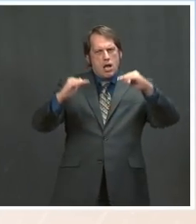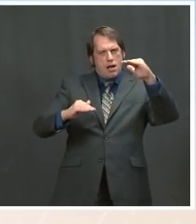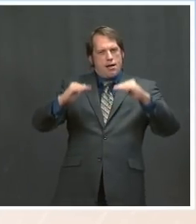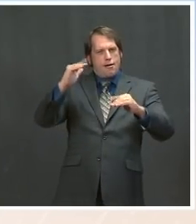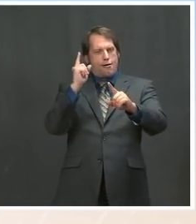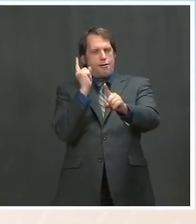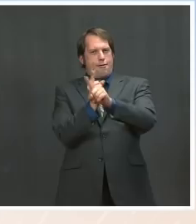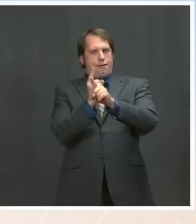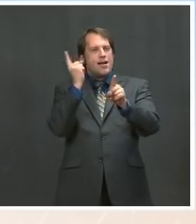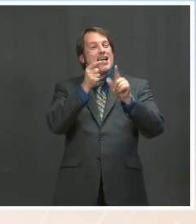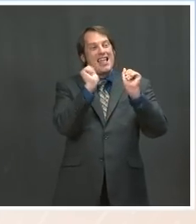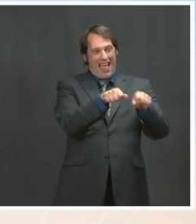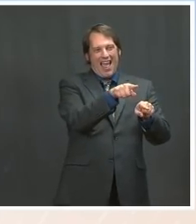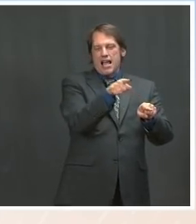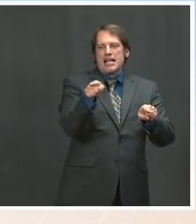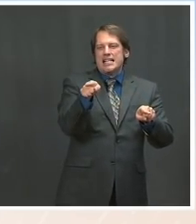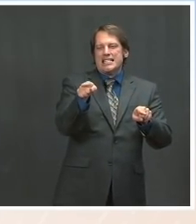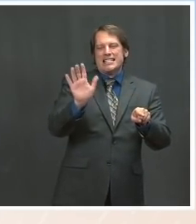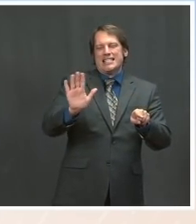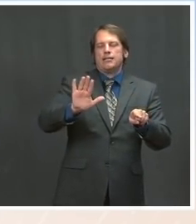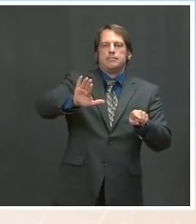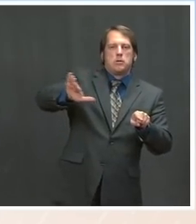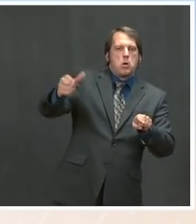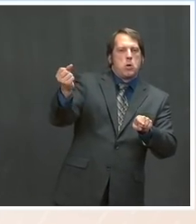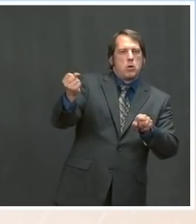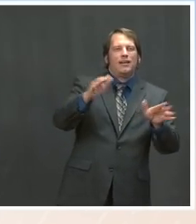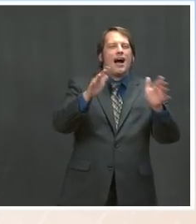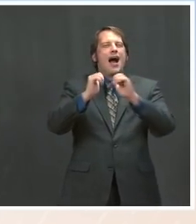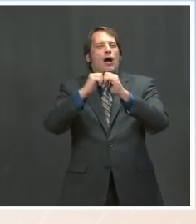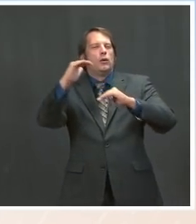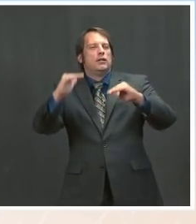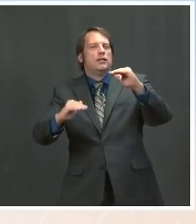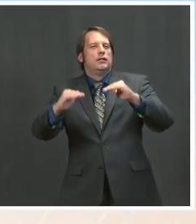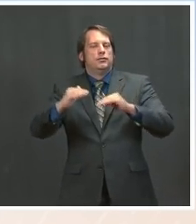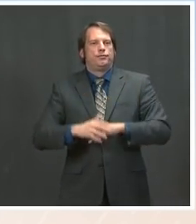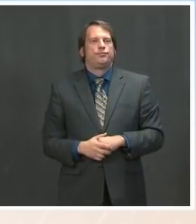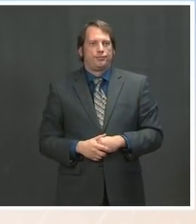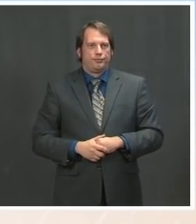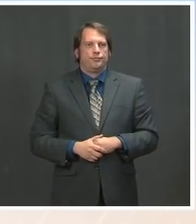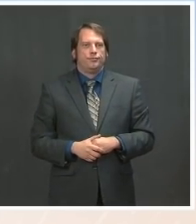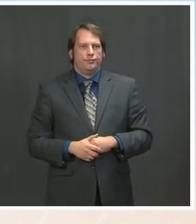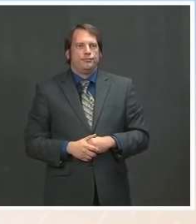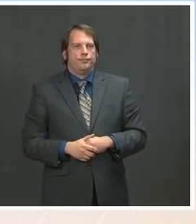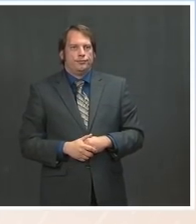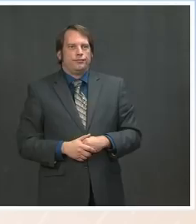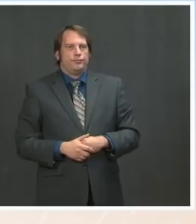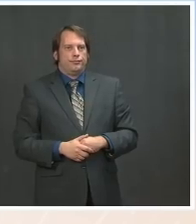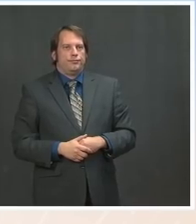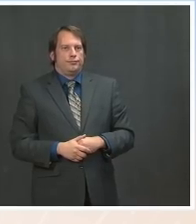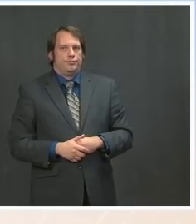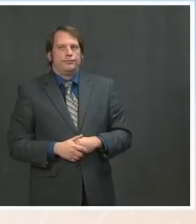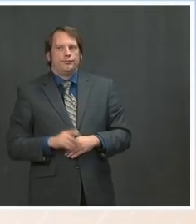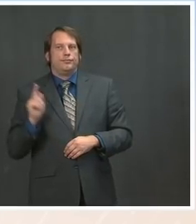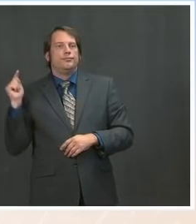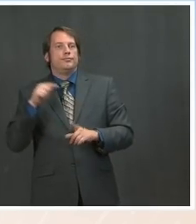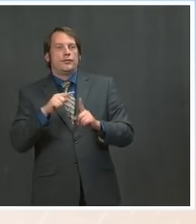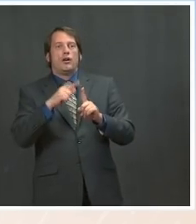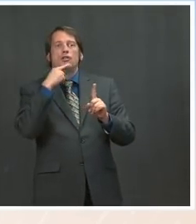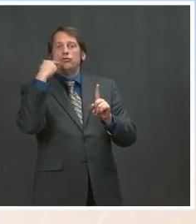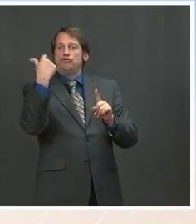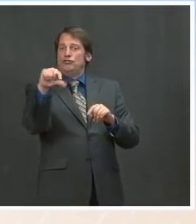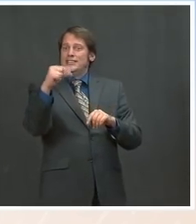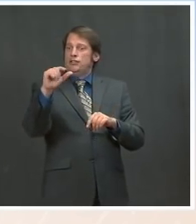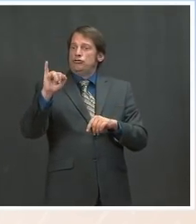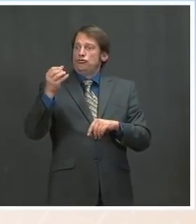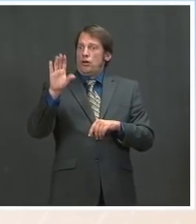green jobs are jobs, right? I mean, they are a way to invest in our, and this is very central to the